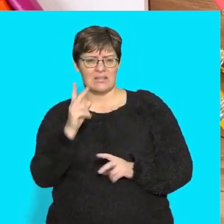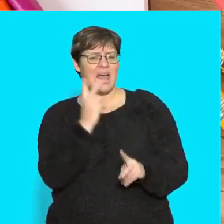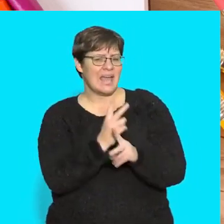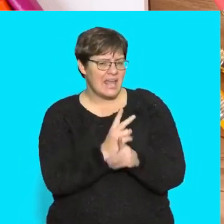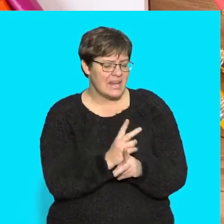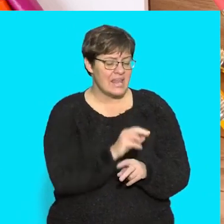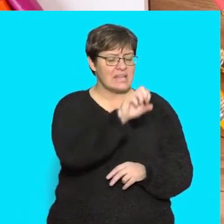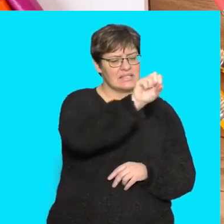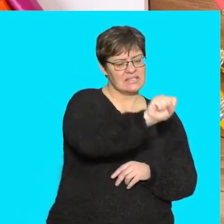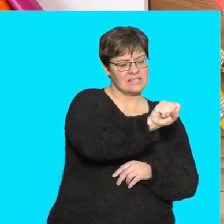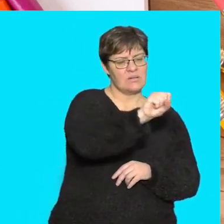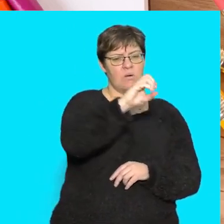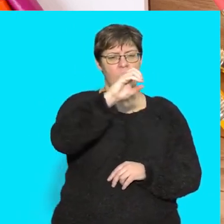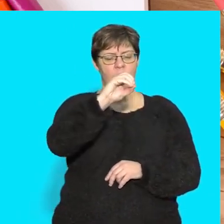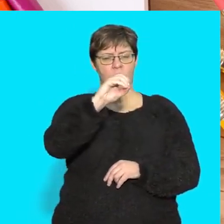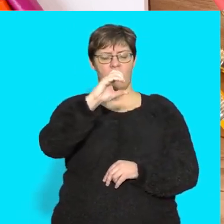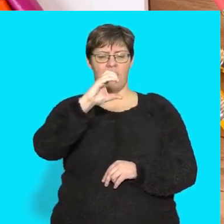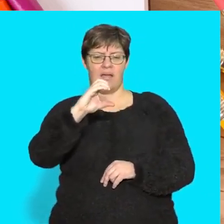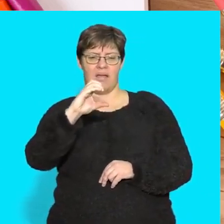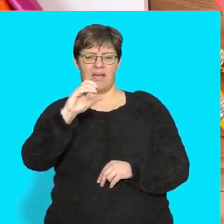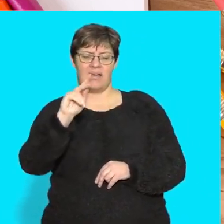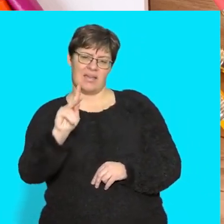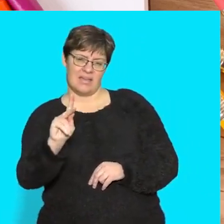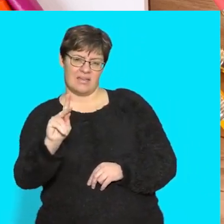S-U-K S